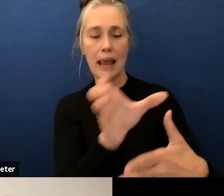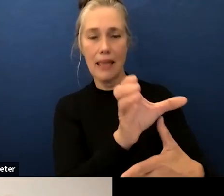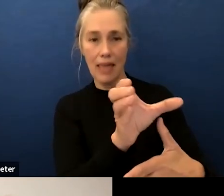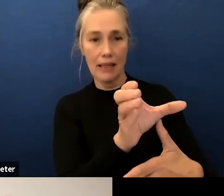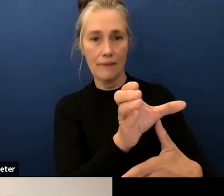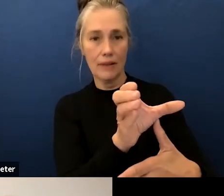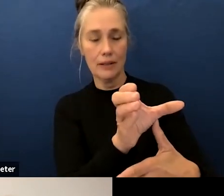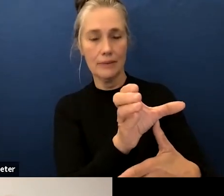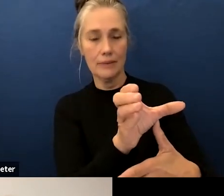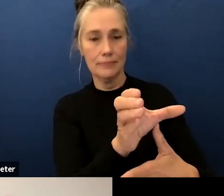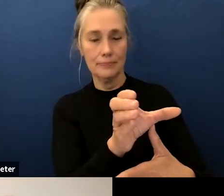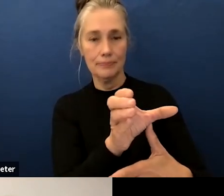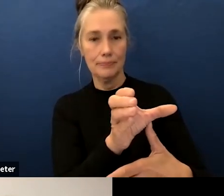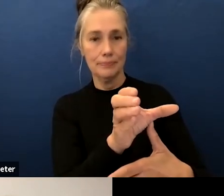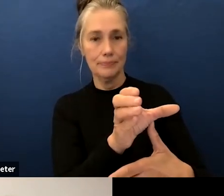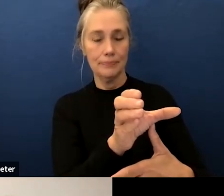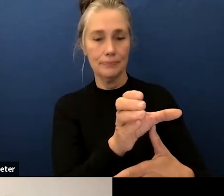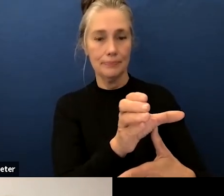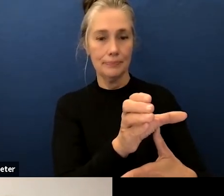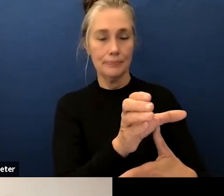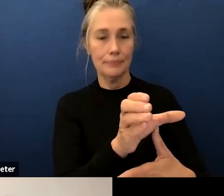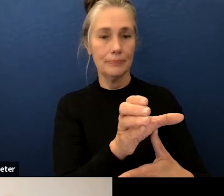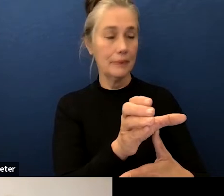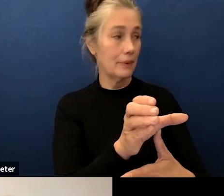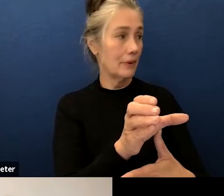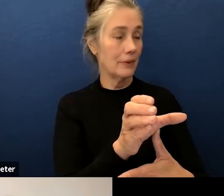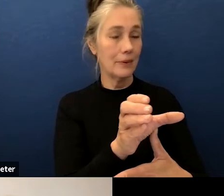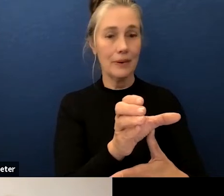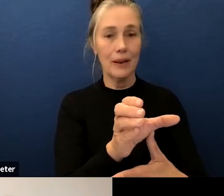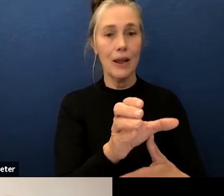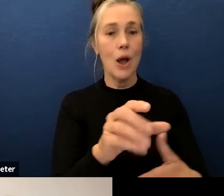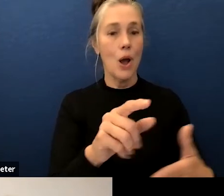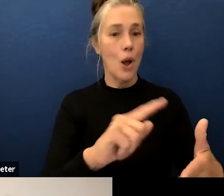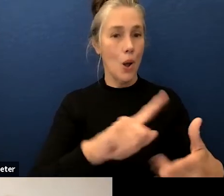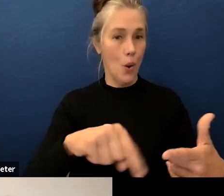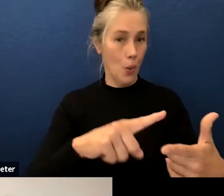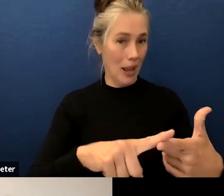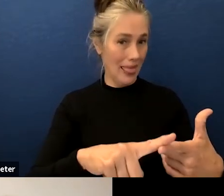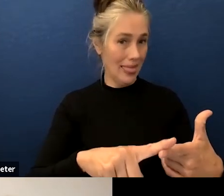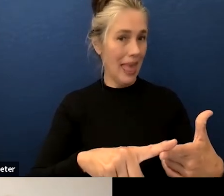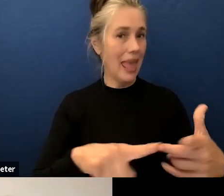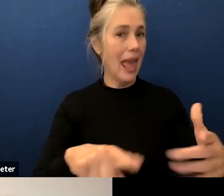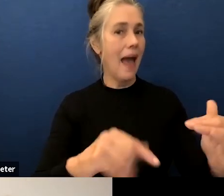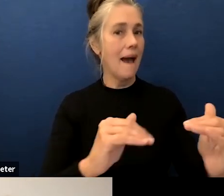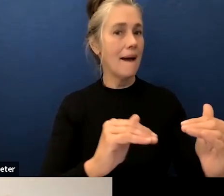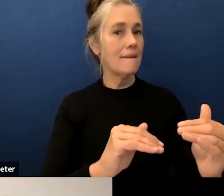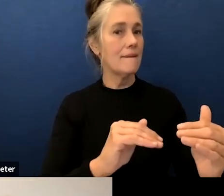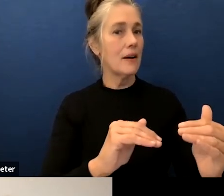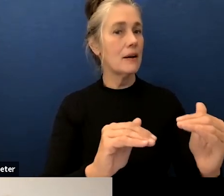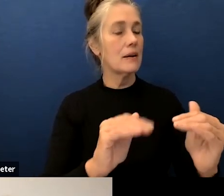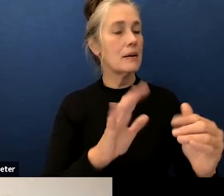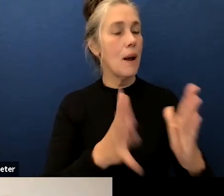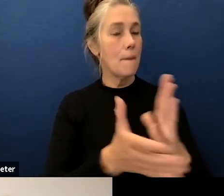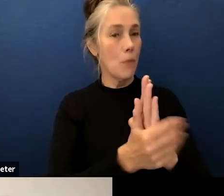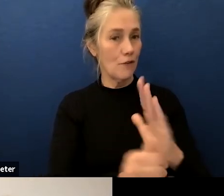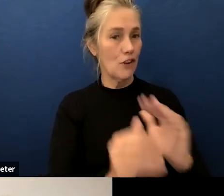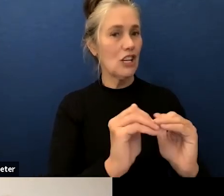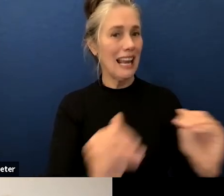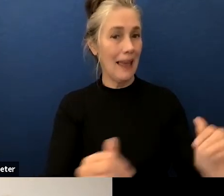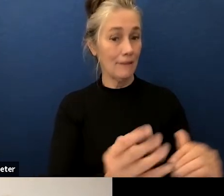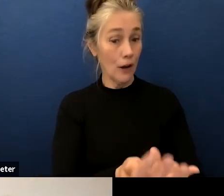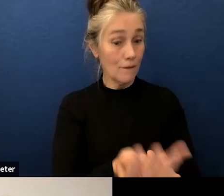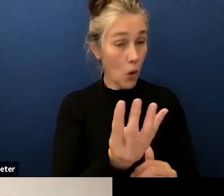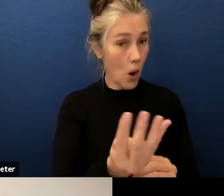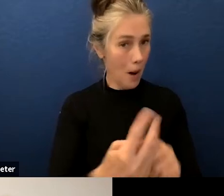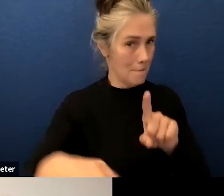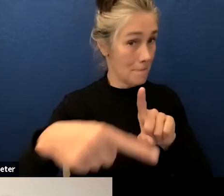level four our once our emls reach proficiency level in their english language development and